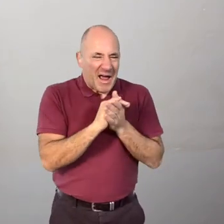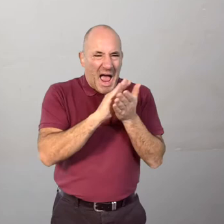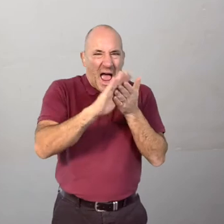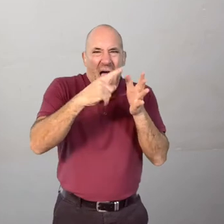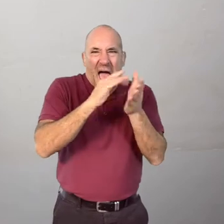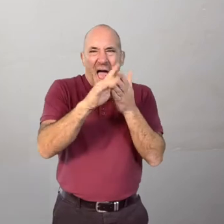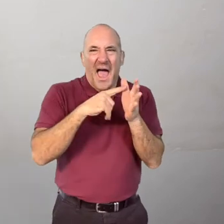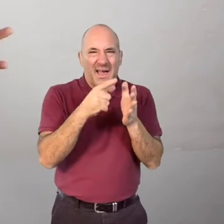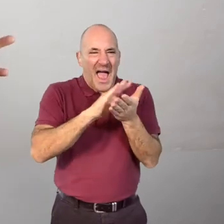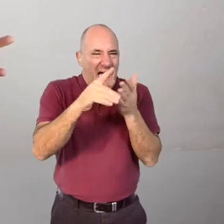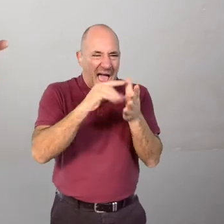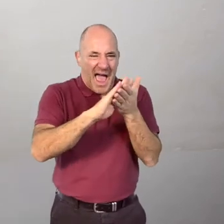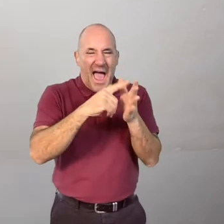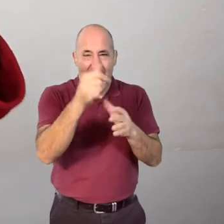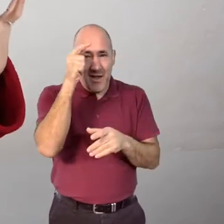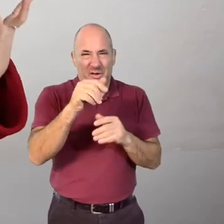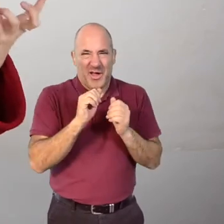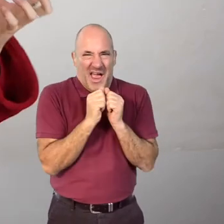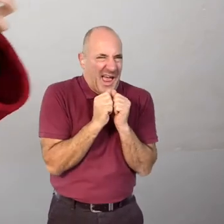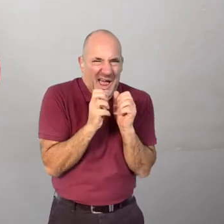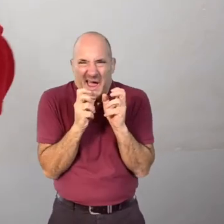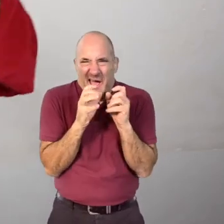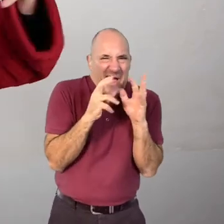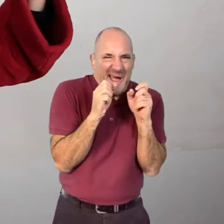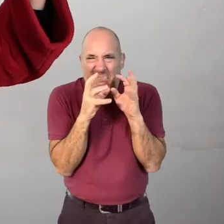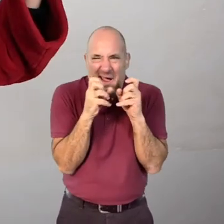Think about an evil witch they cackle